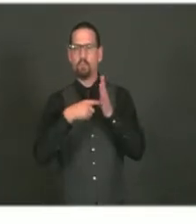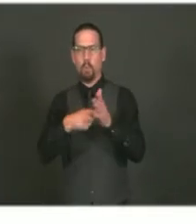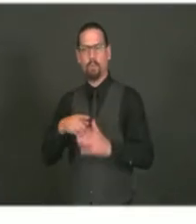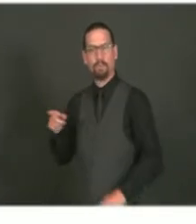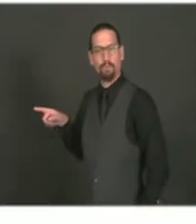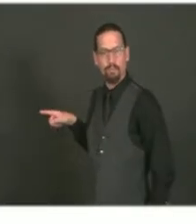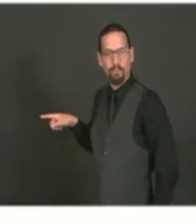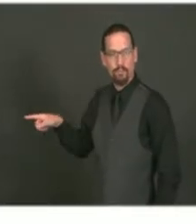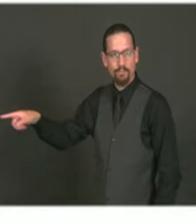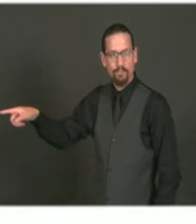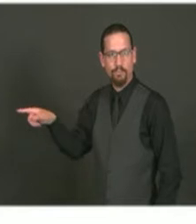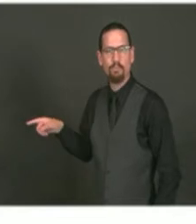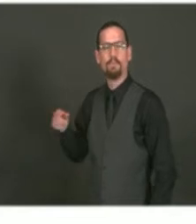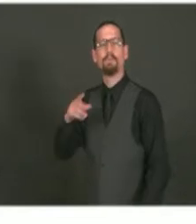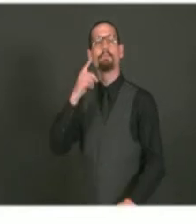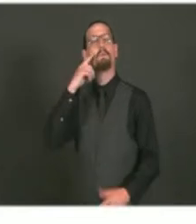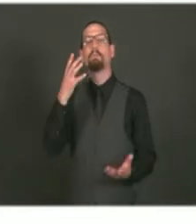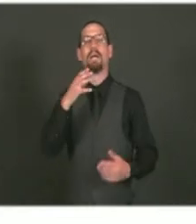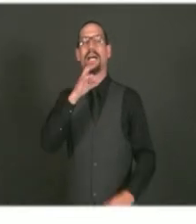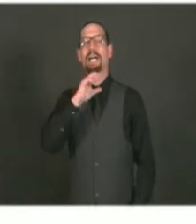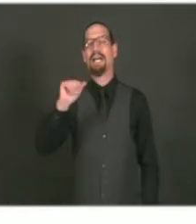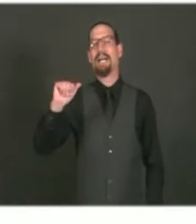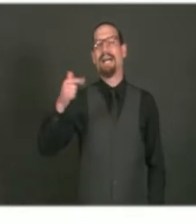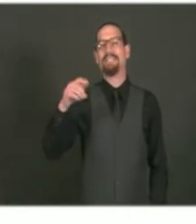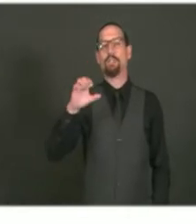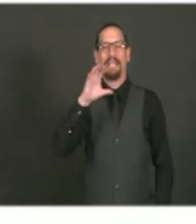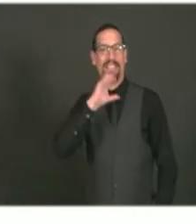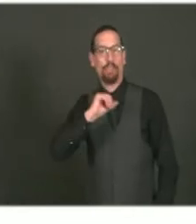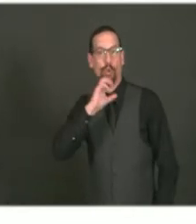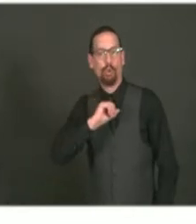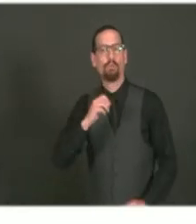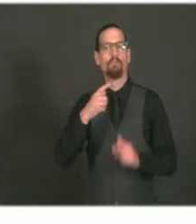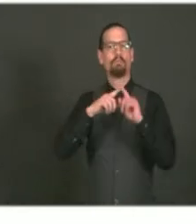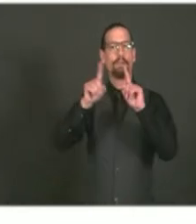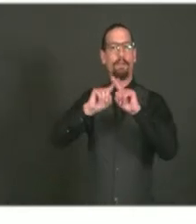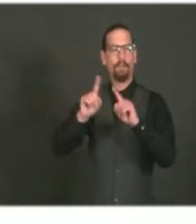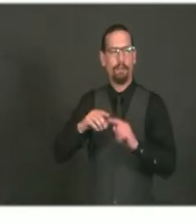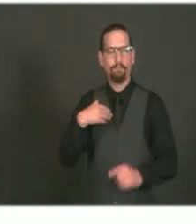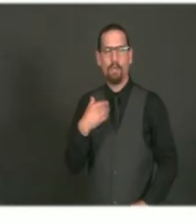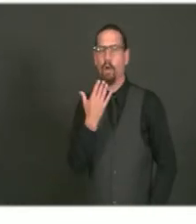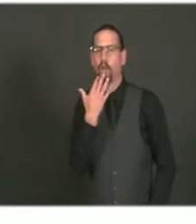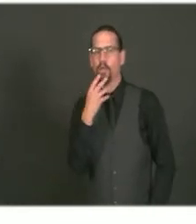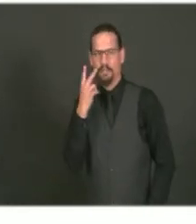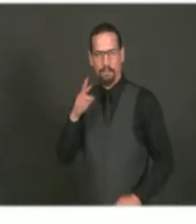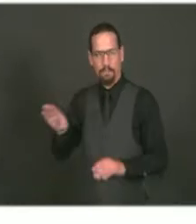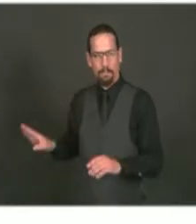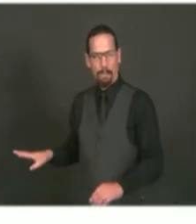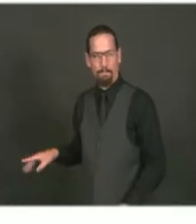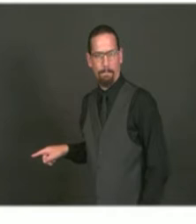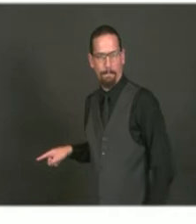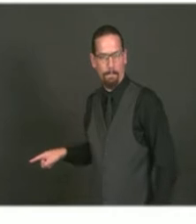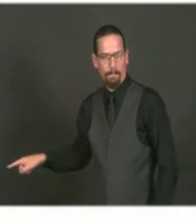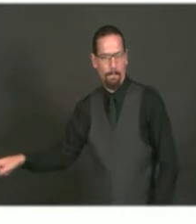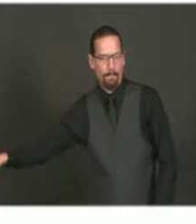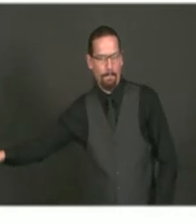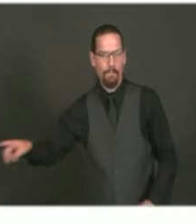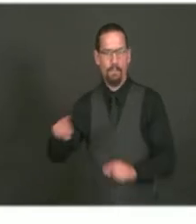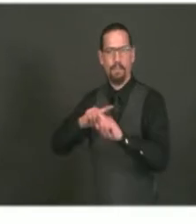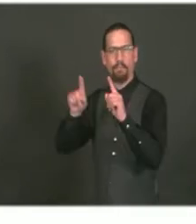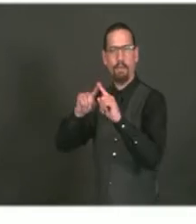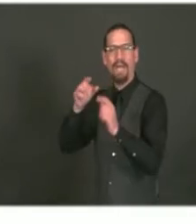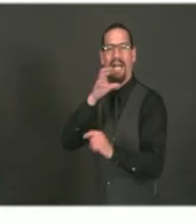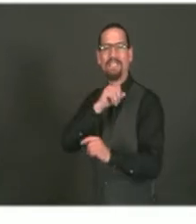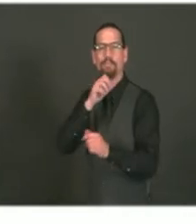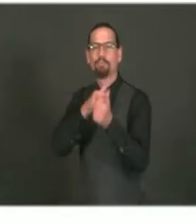So if you look at this slide in front of you, it's pretty alarming and pretty crystal